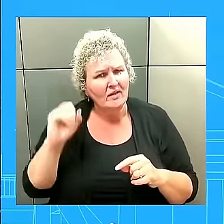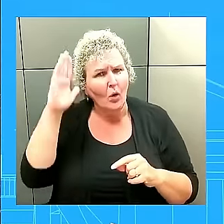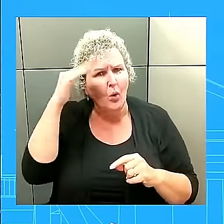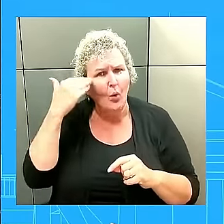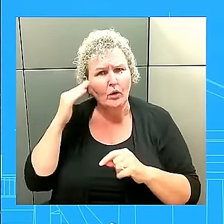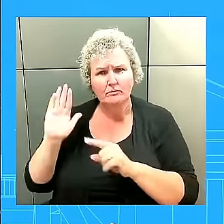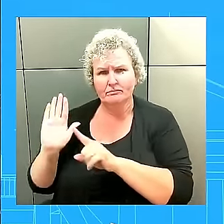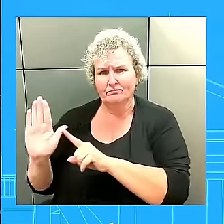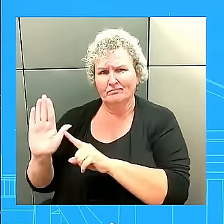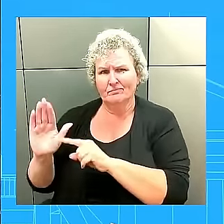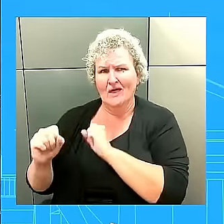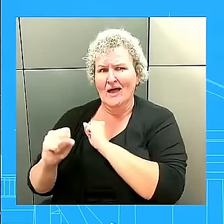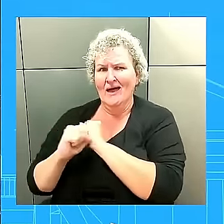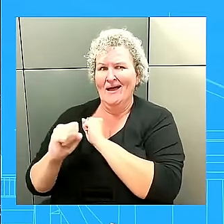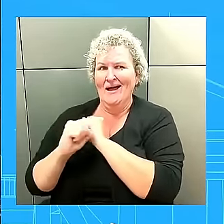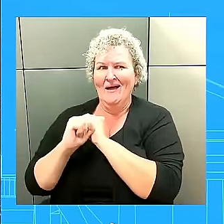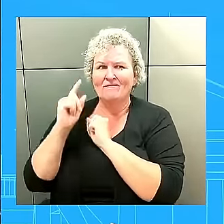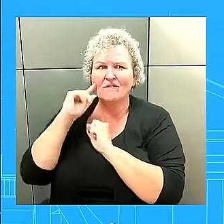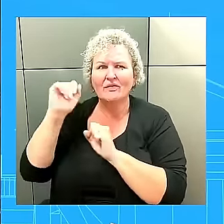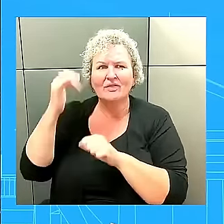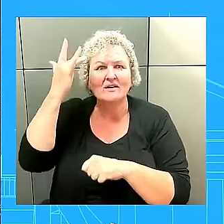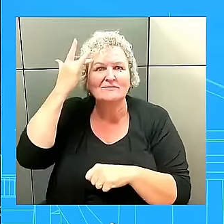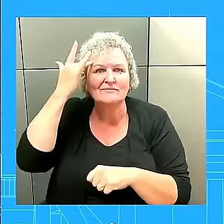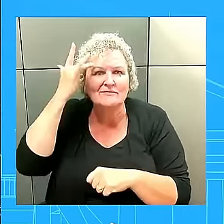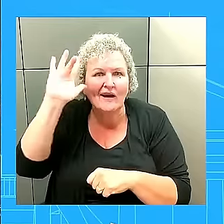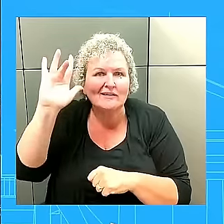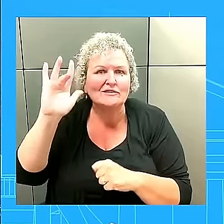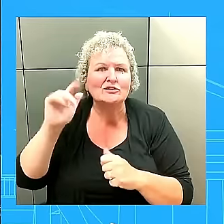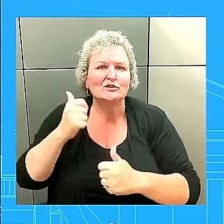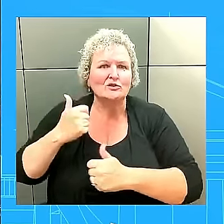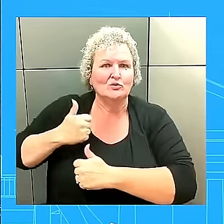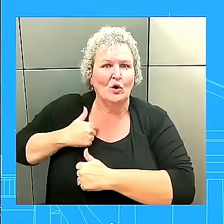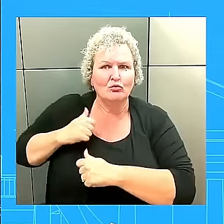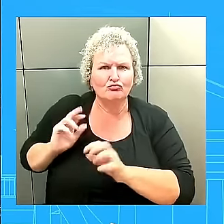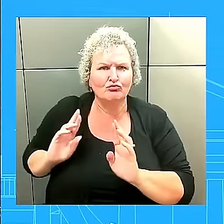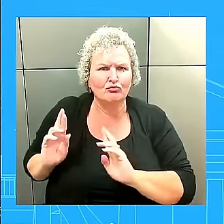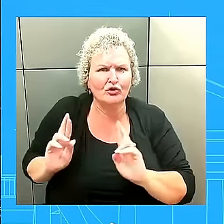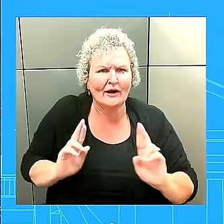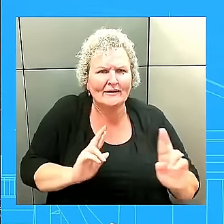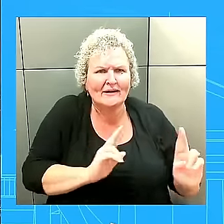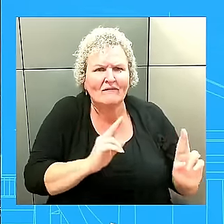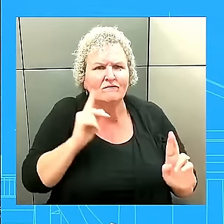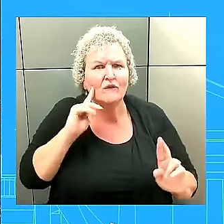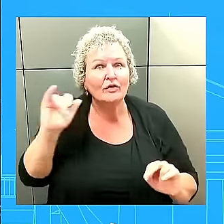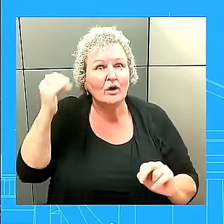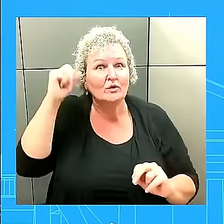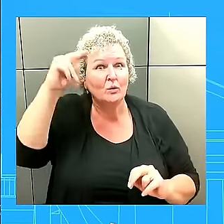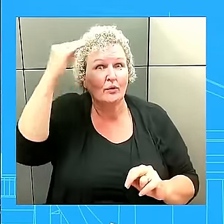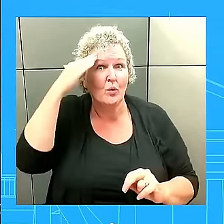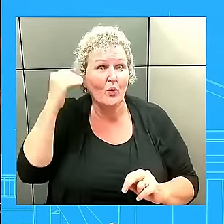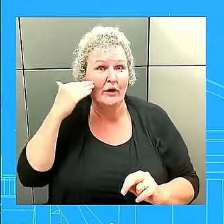warfare, such as drone attacks, and it's anticipated there will be a high number of casualties when deployed to the front lines.